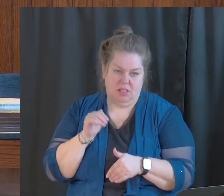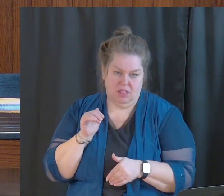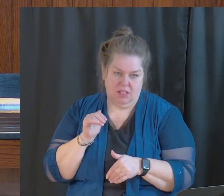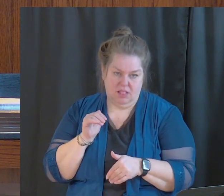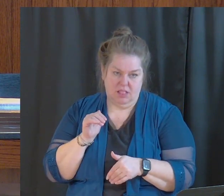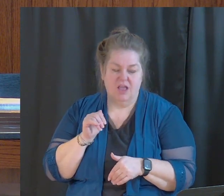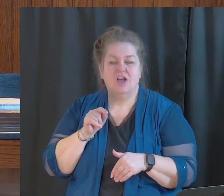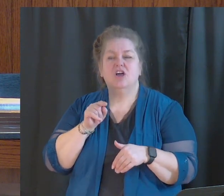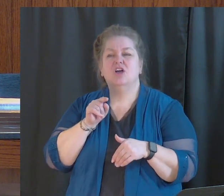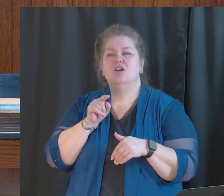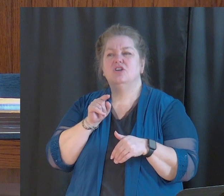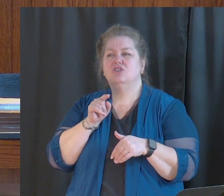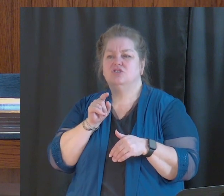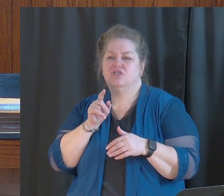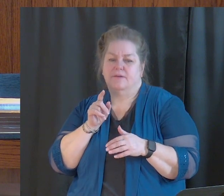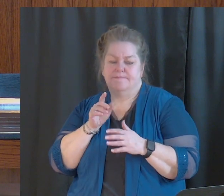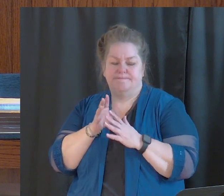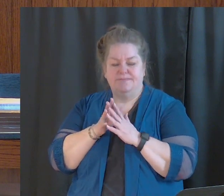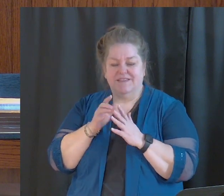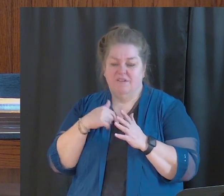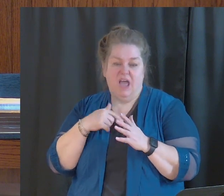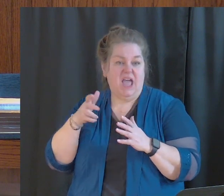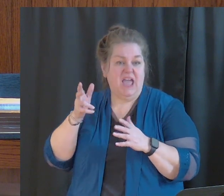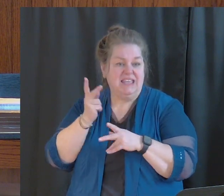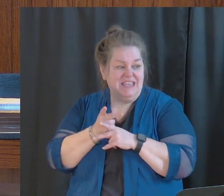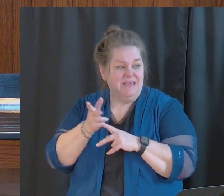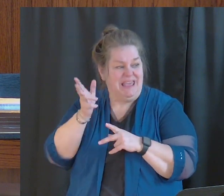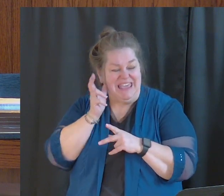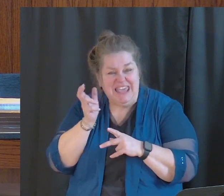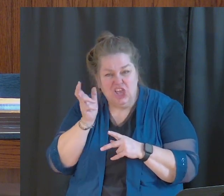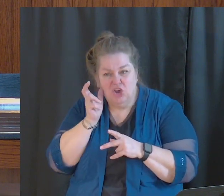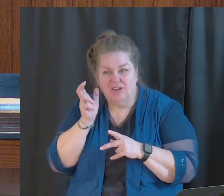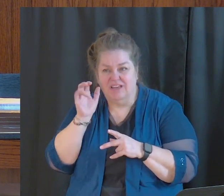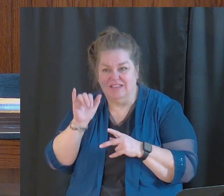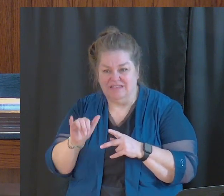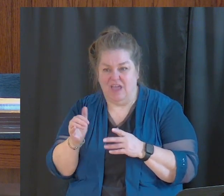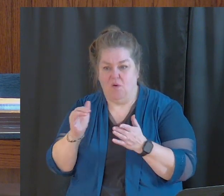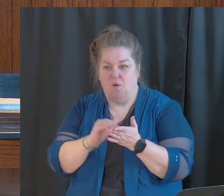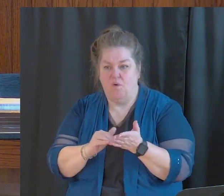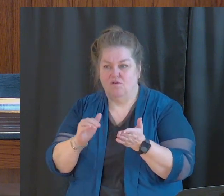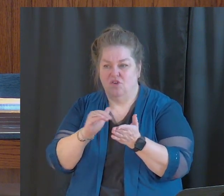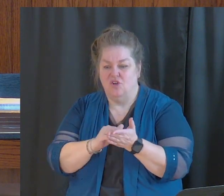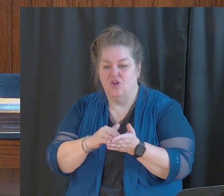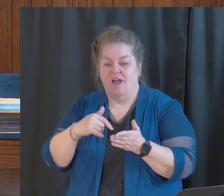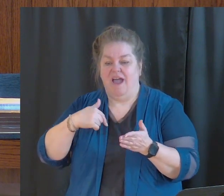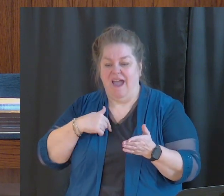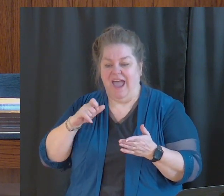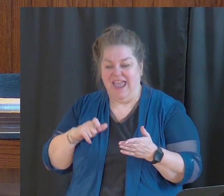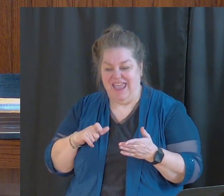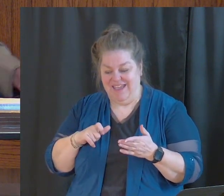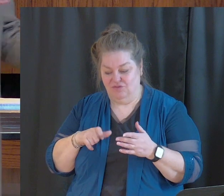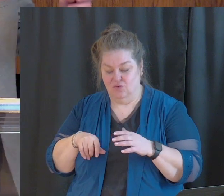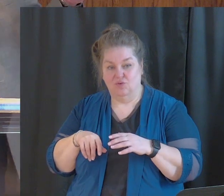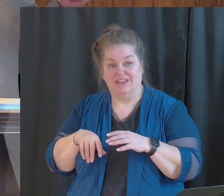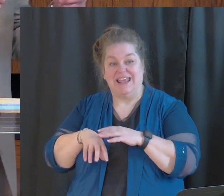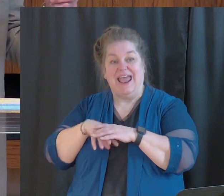You're making me, if I keep hearing what you're telling me, Paul, I have to step out of my comfort zone of my relationship